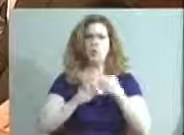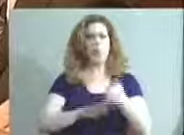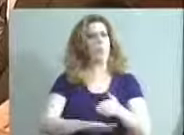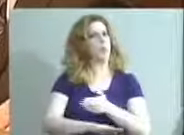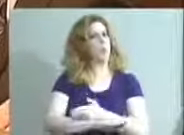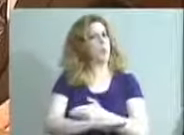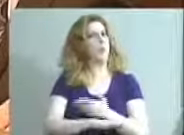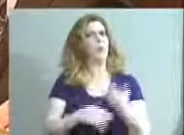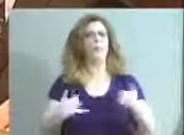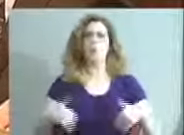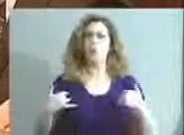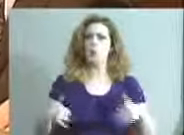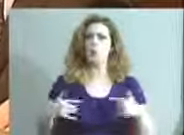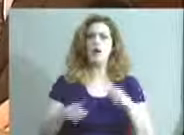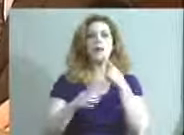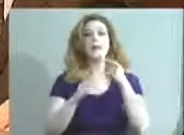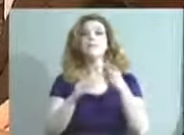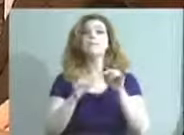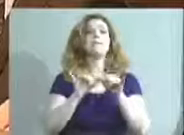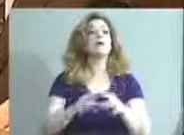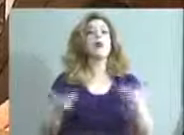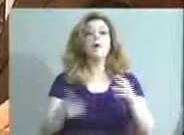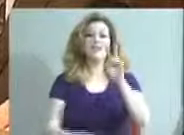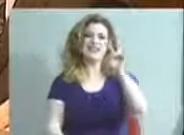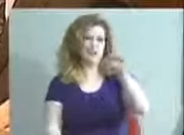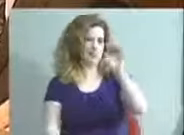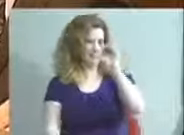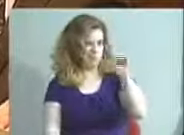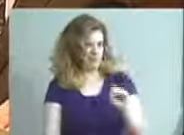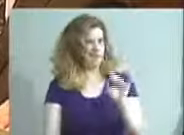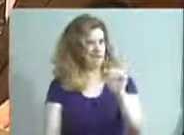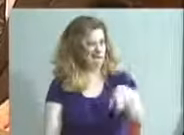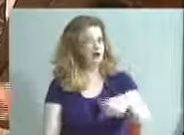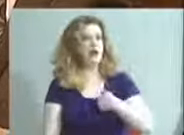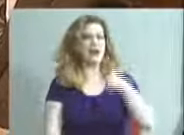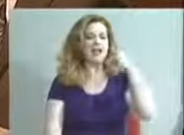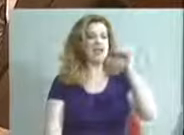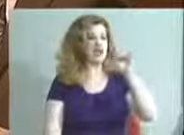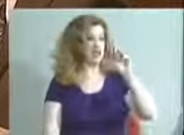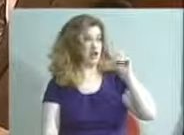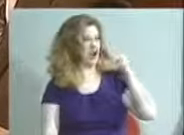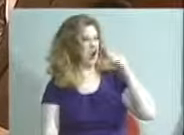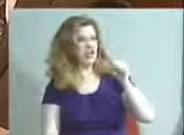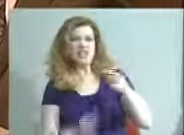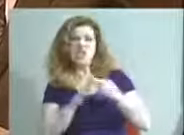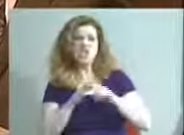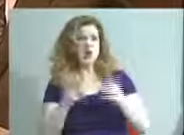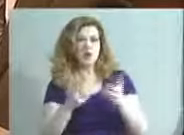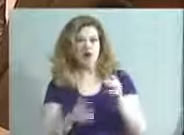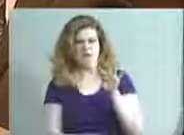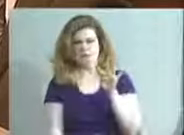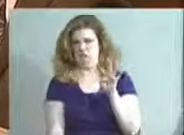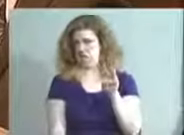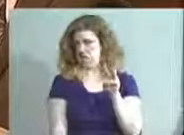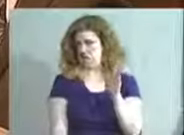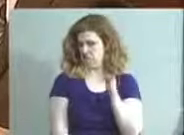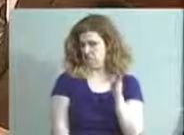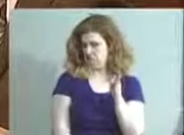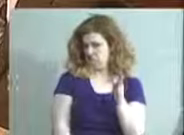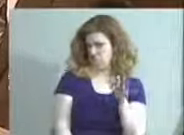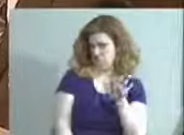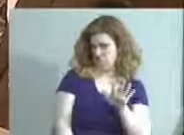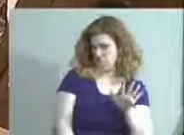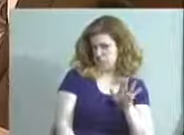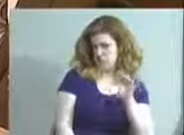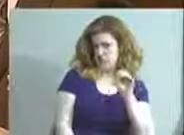getting their measurement to 71 percent. And I think, Dr. Hargens, they started out around 46 or 50 percent. that sound right?